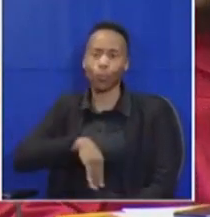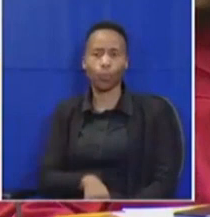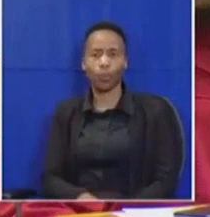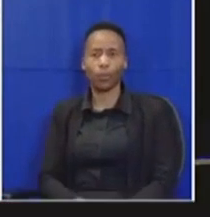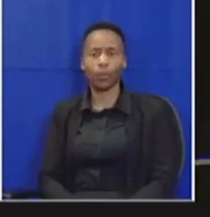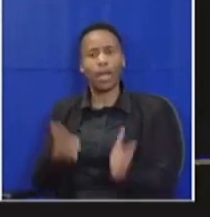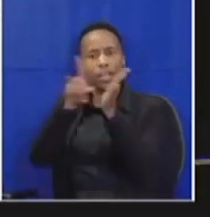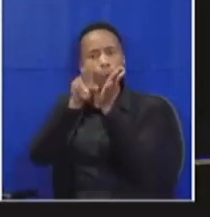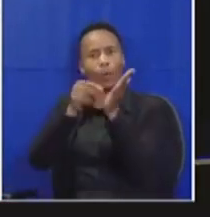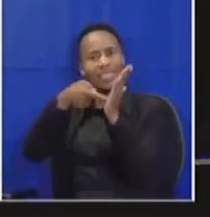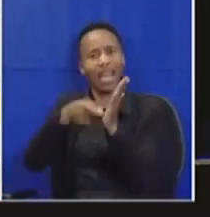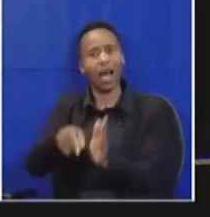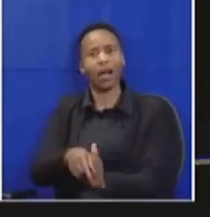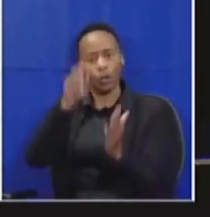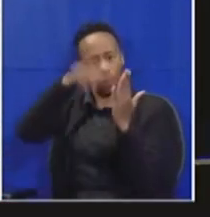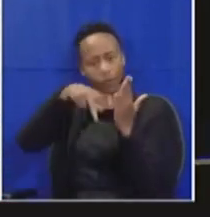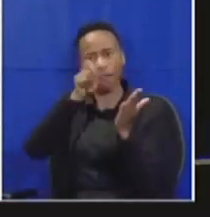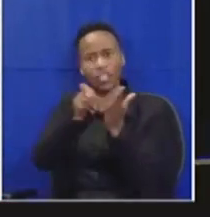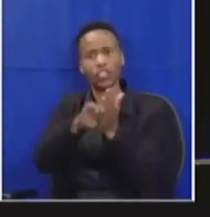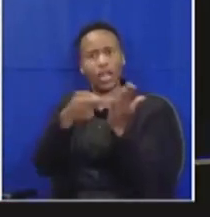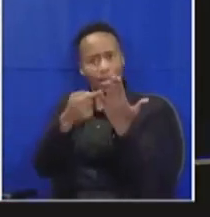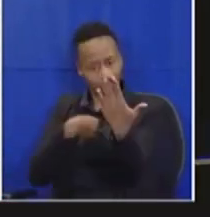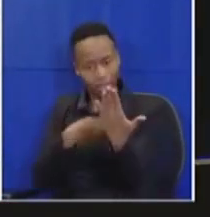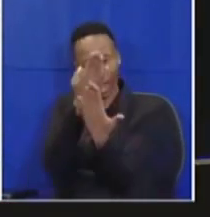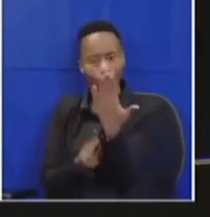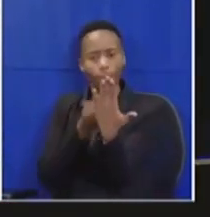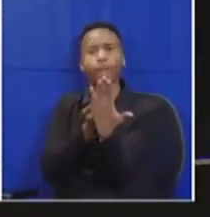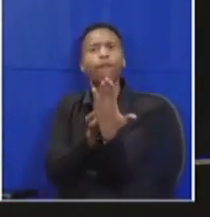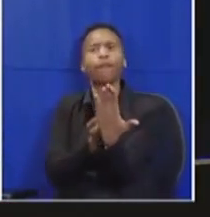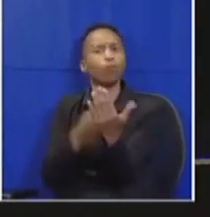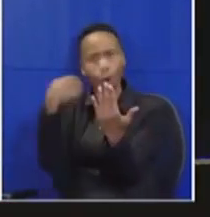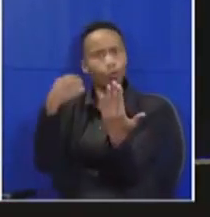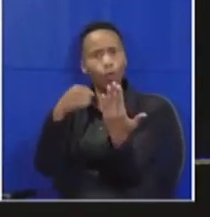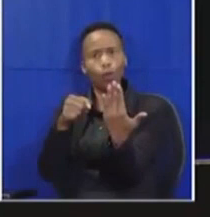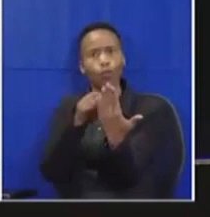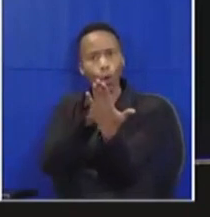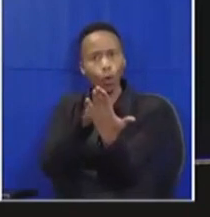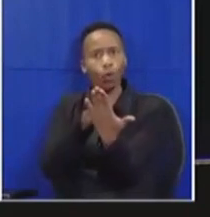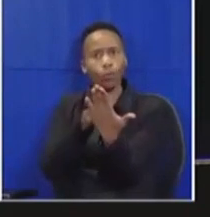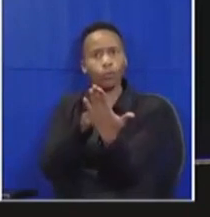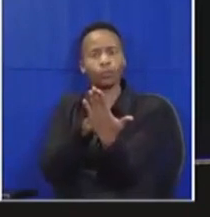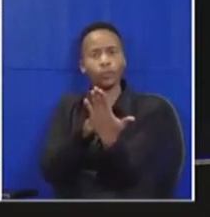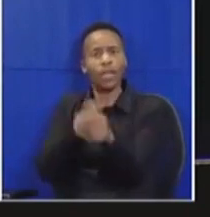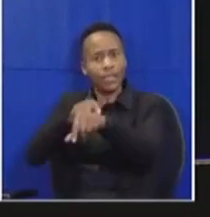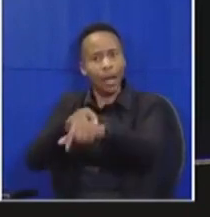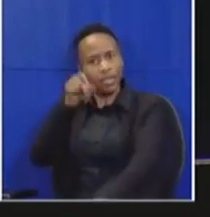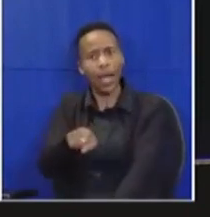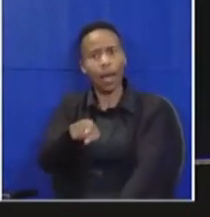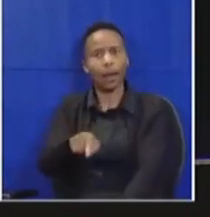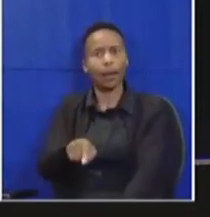here is being read here and in front of me no no no no there's a there's a time here